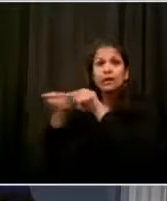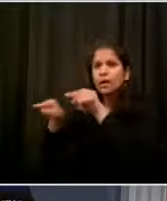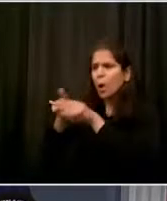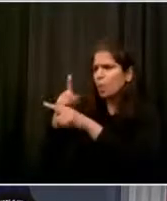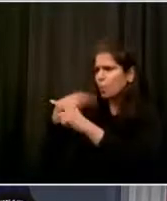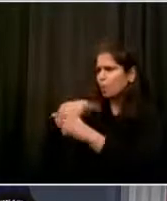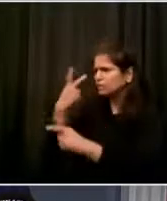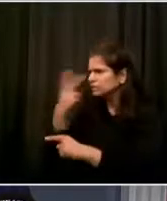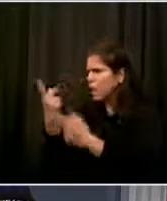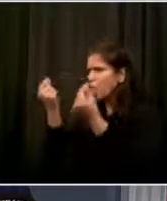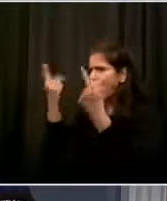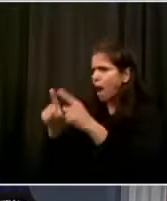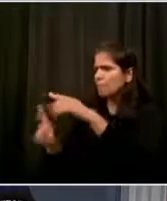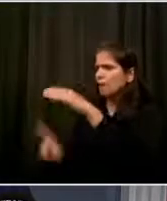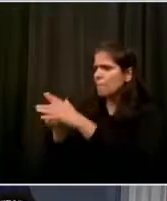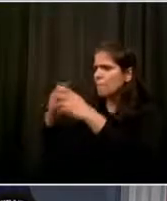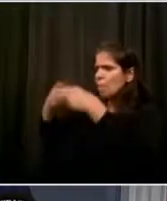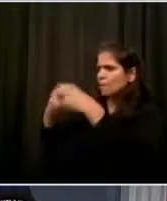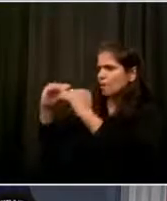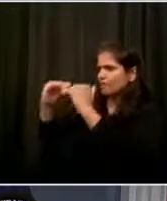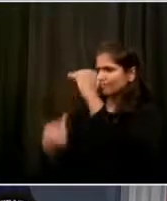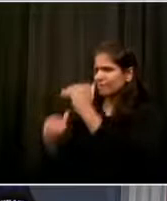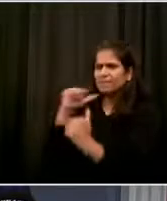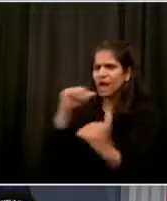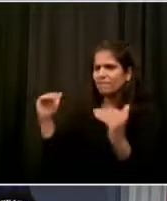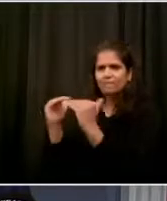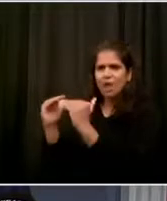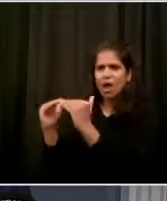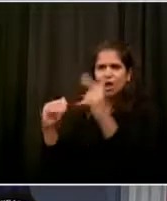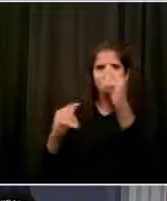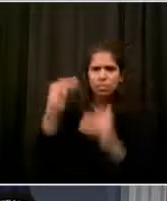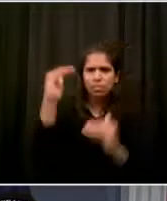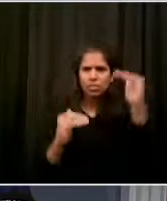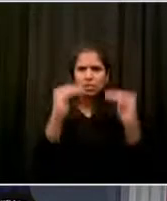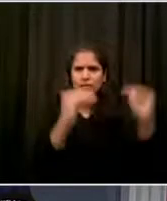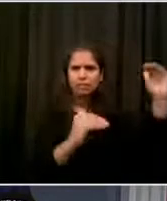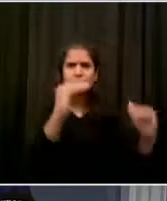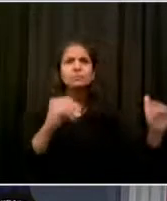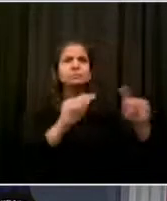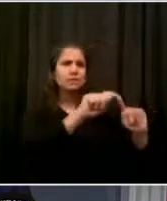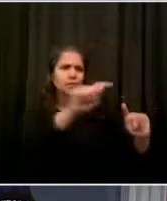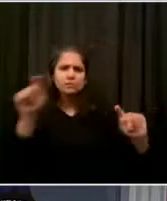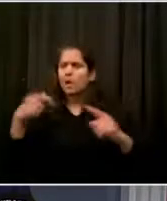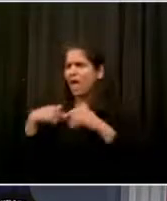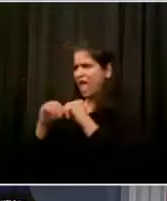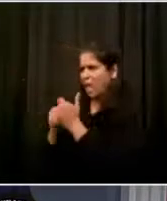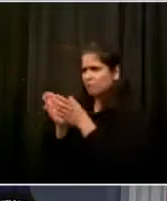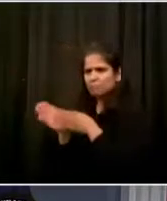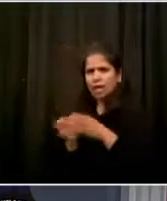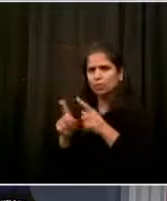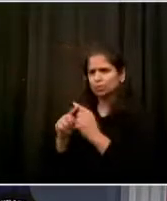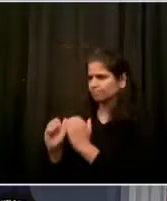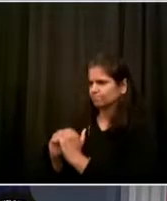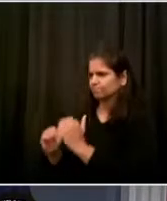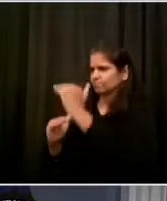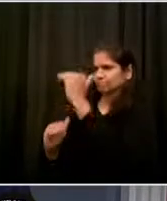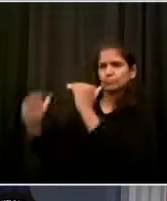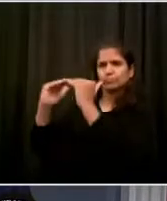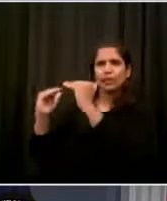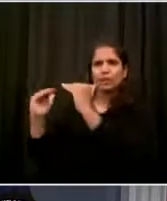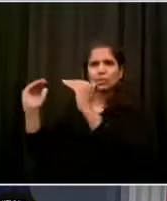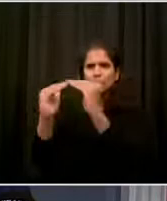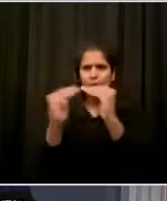so that we could do work right now to address disparity. I named the task force